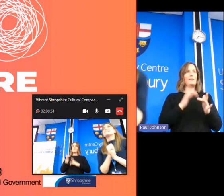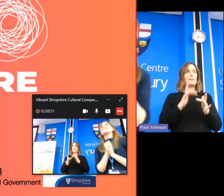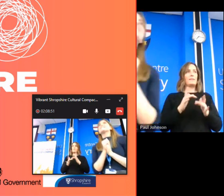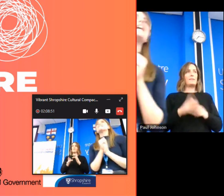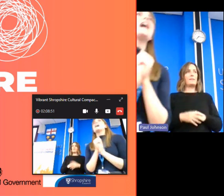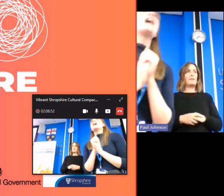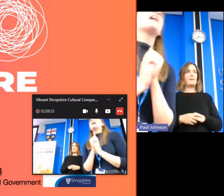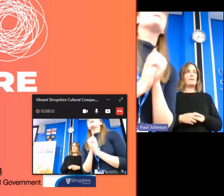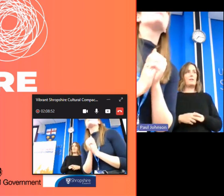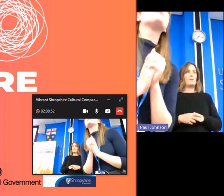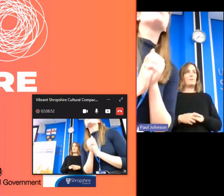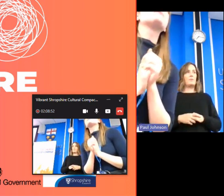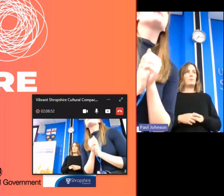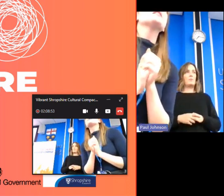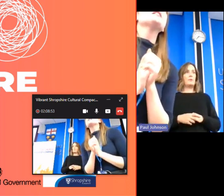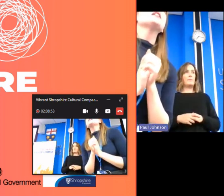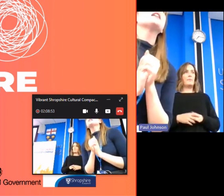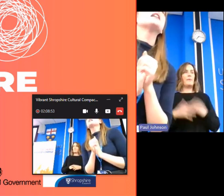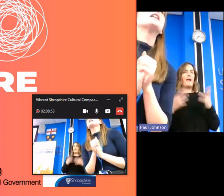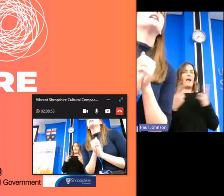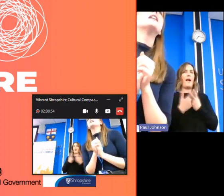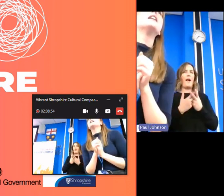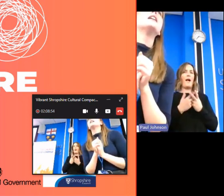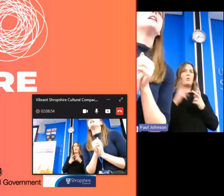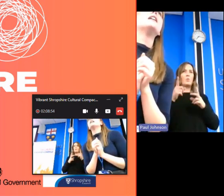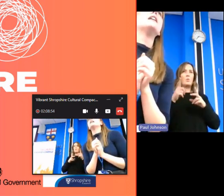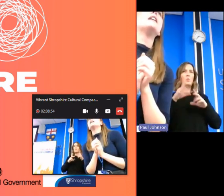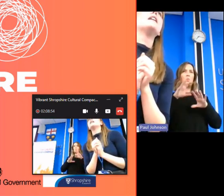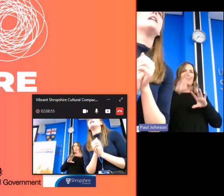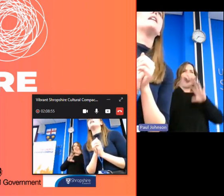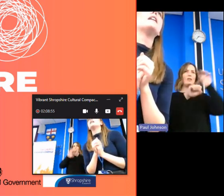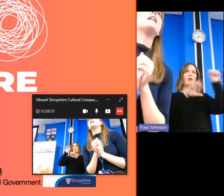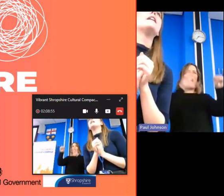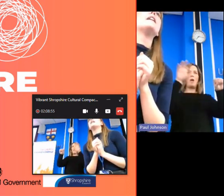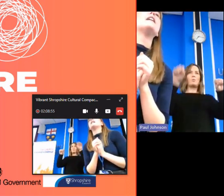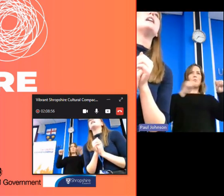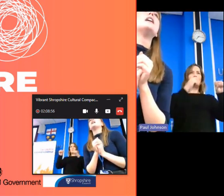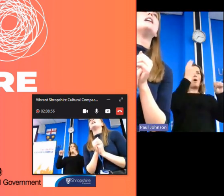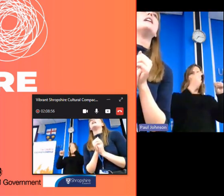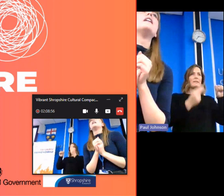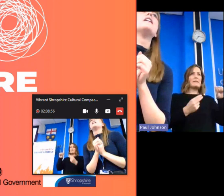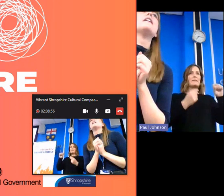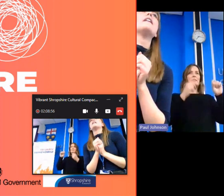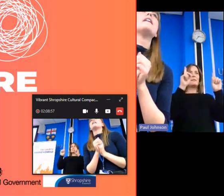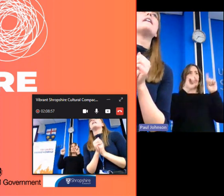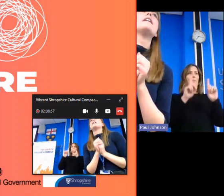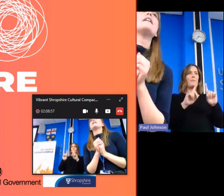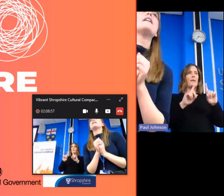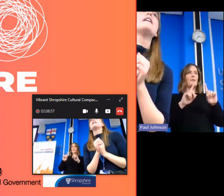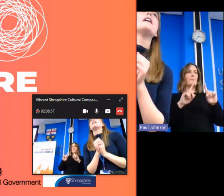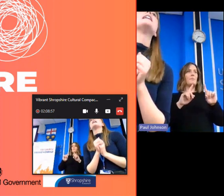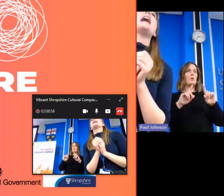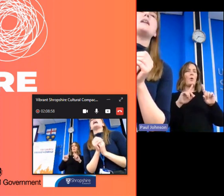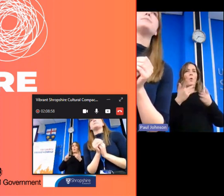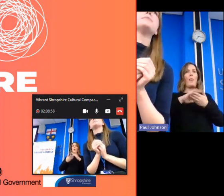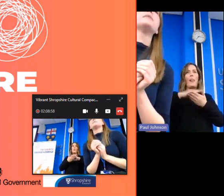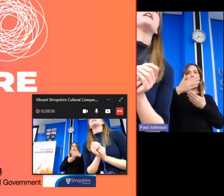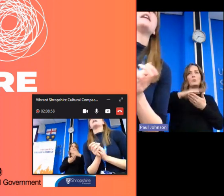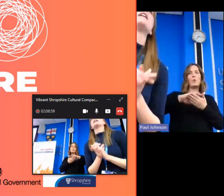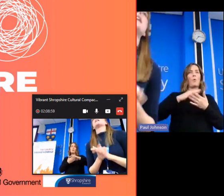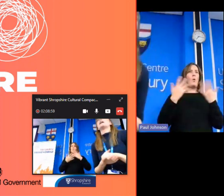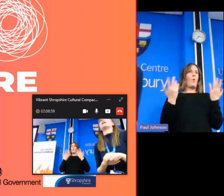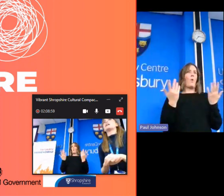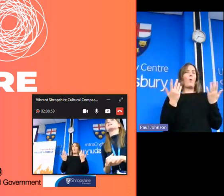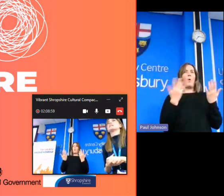how are you um reaching out to artists and people who are not privileged enough to have a laptop yeah